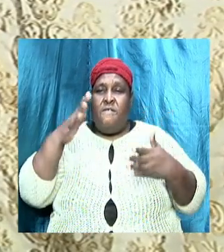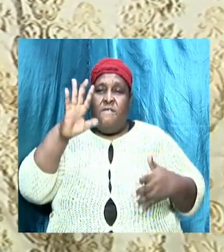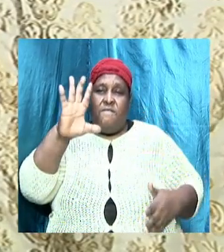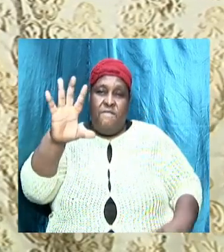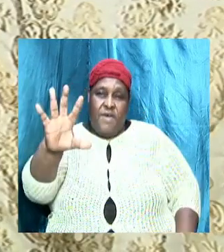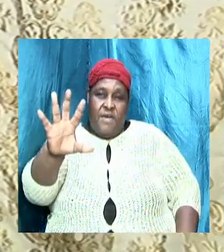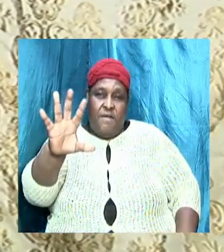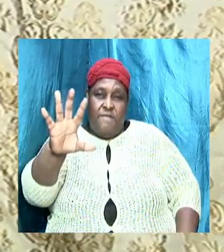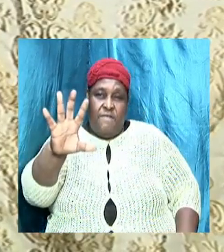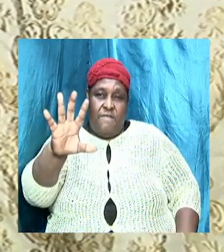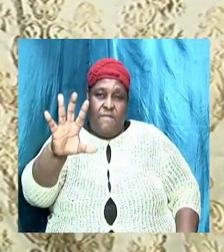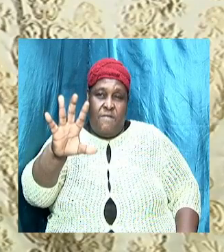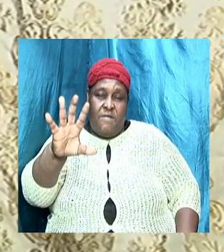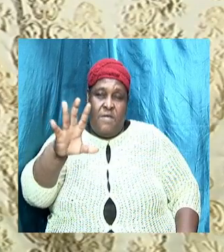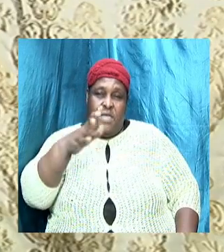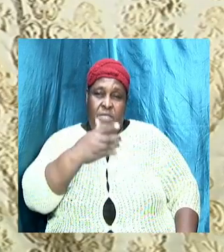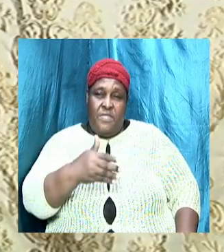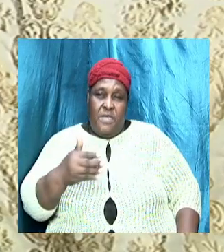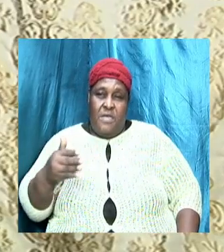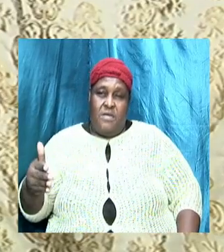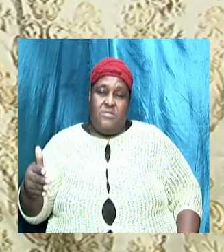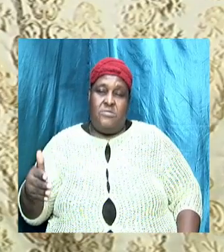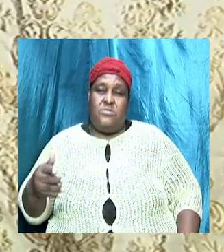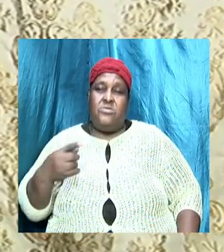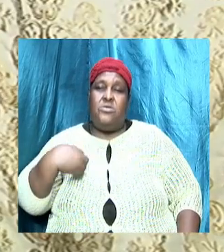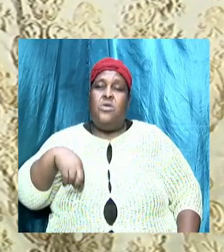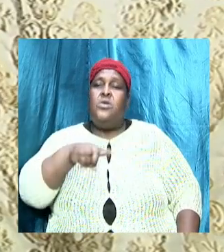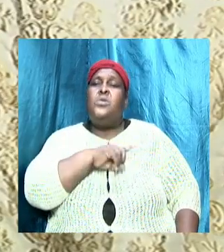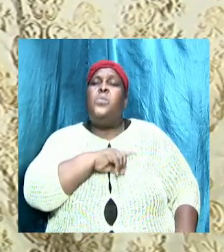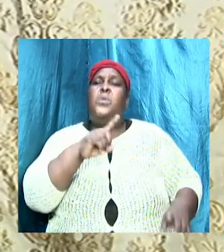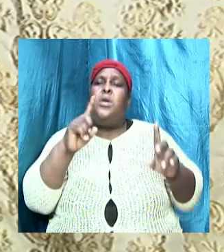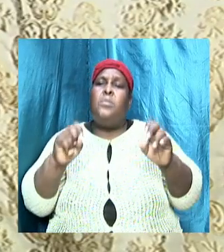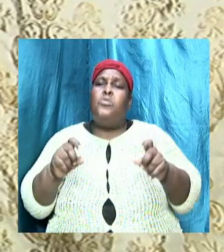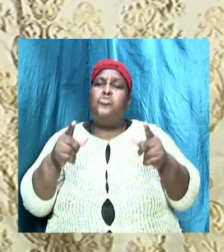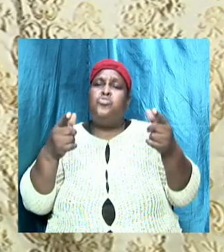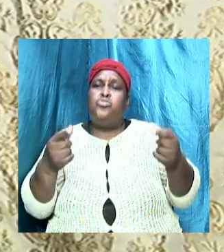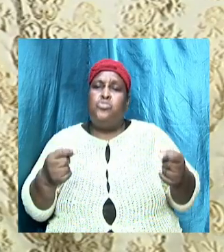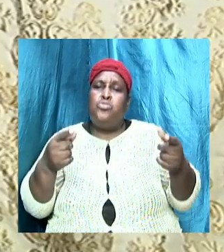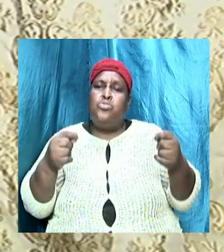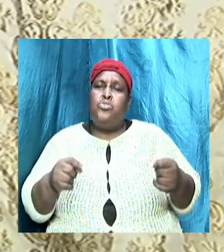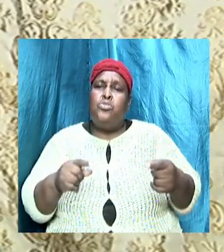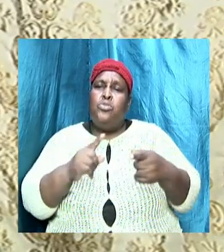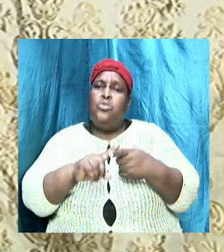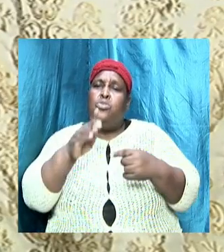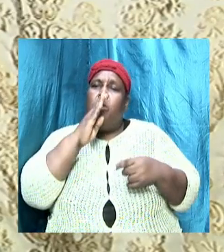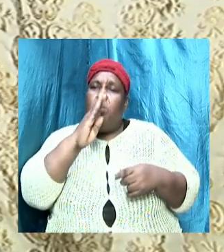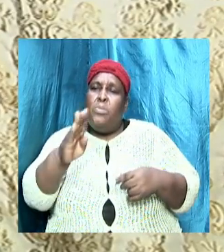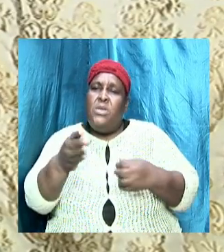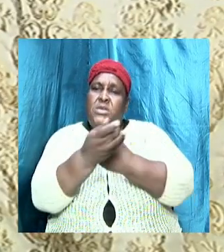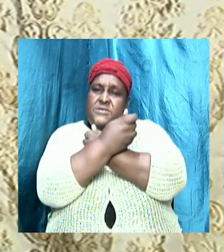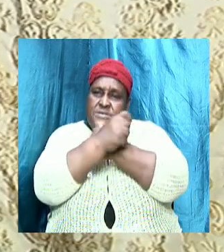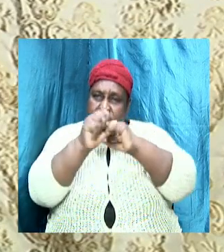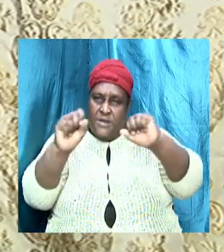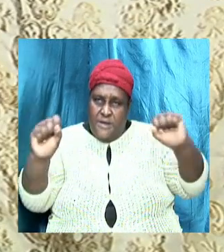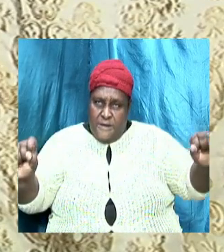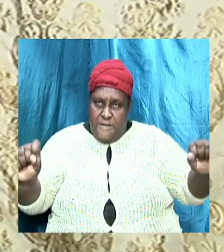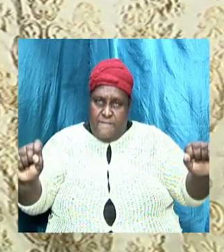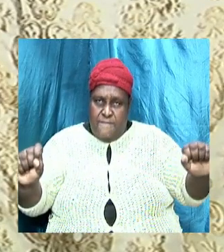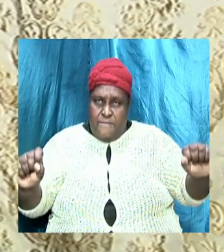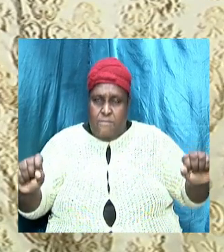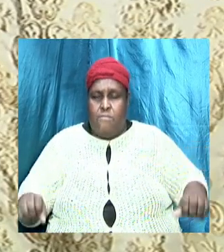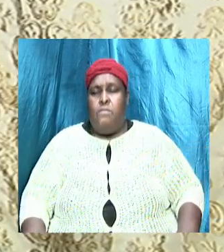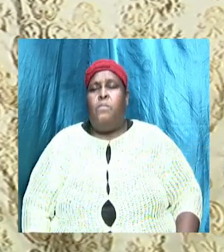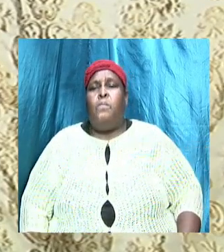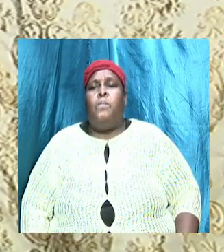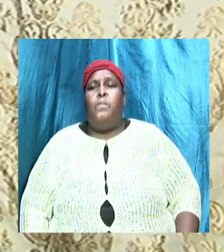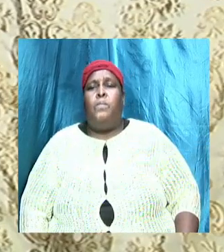go through the books of Acts right back through to Revelation you will find the